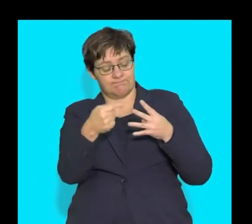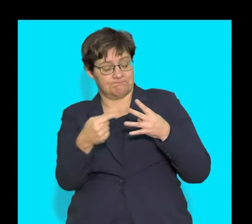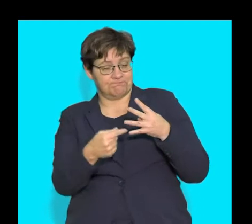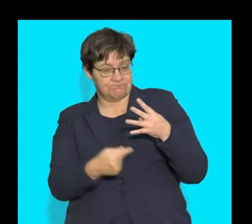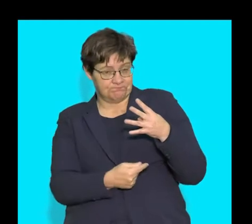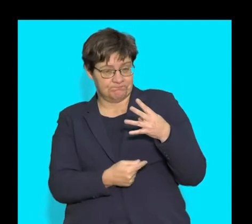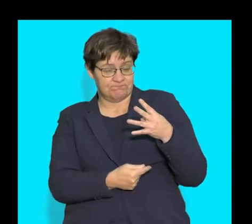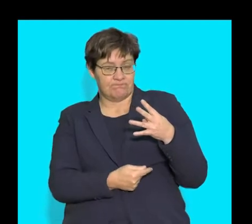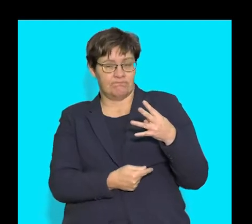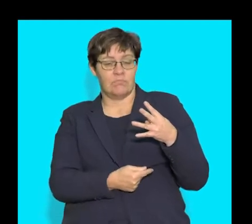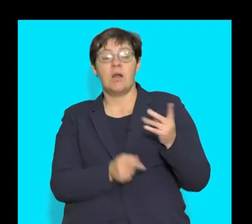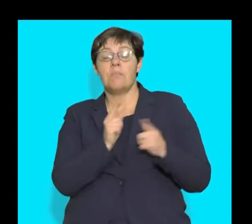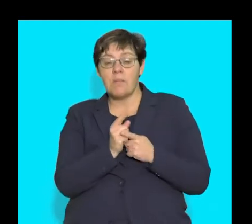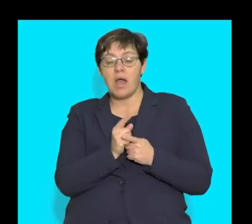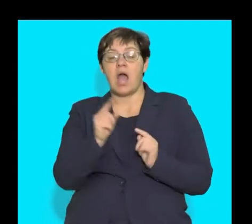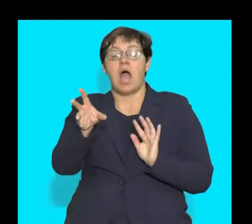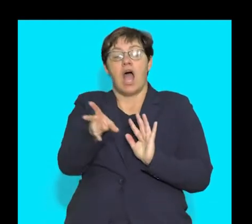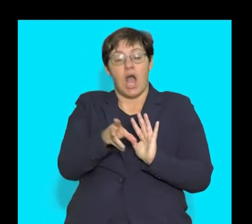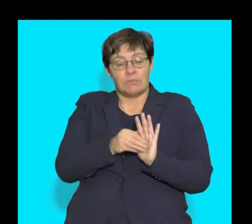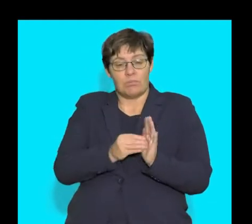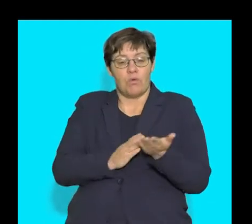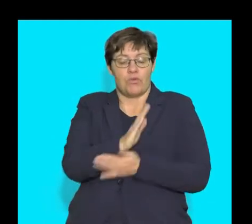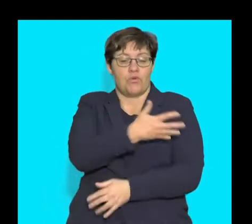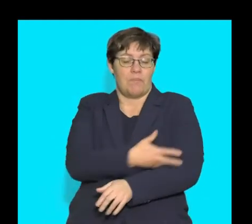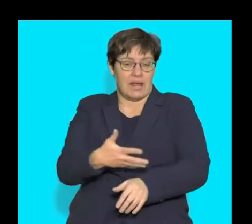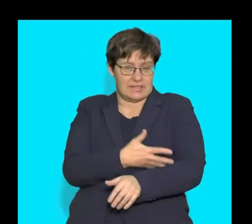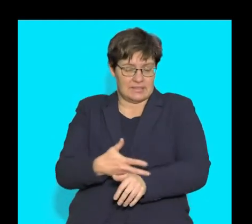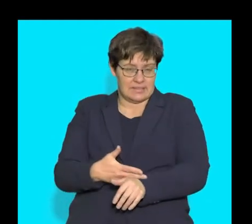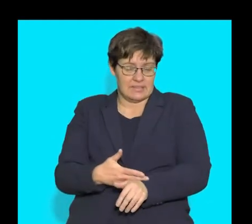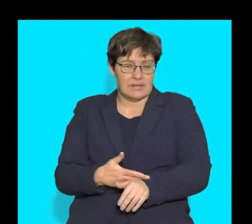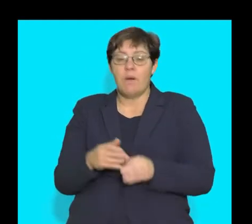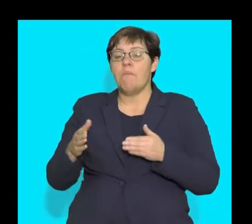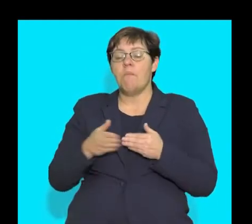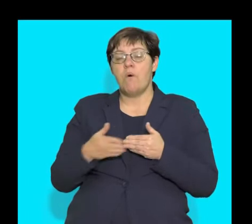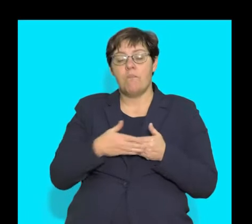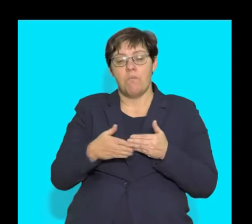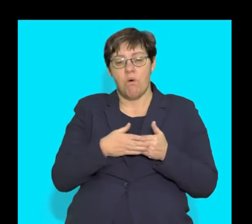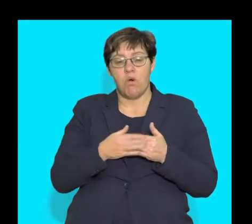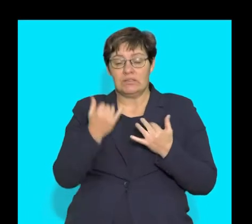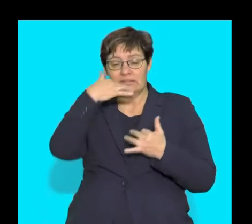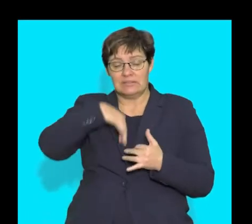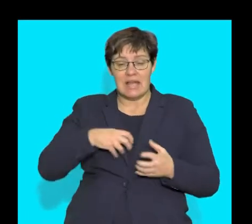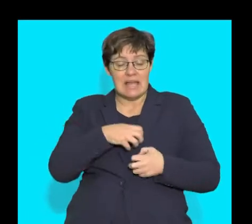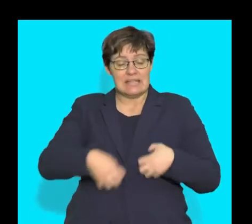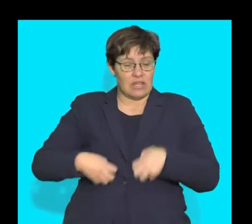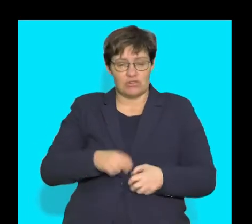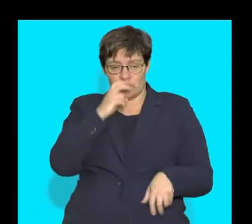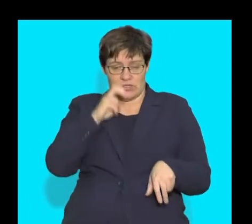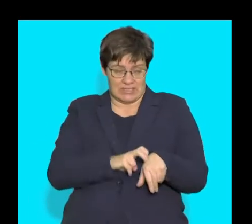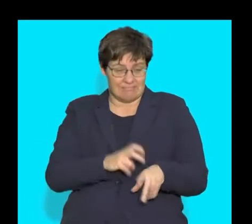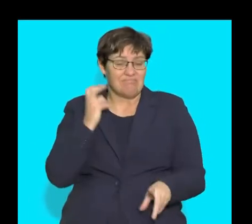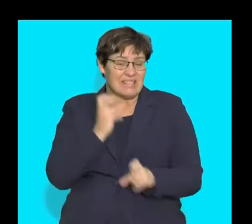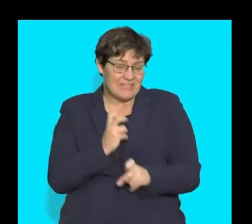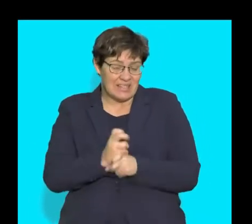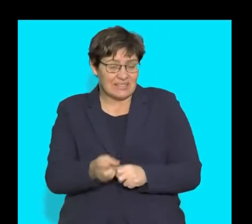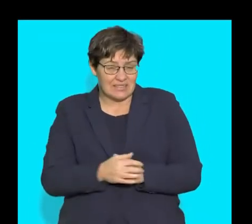following substances can directly be absorbed by the blood without further digestion? It's